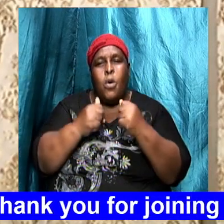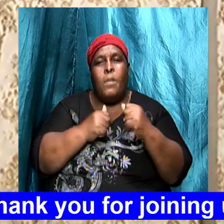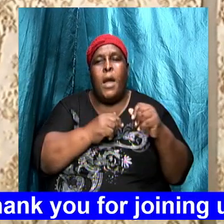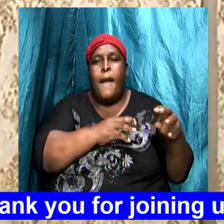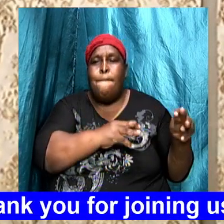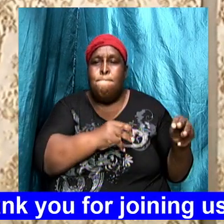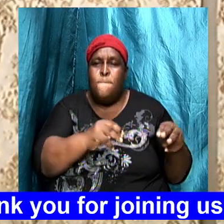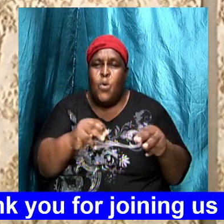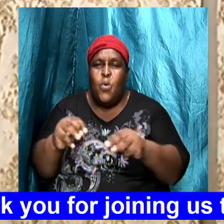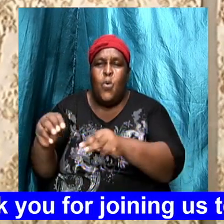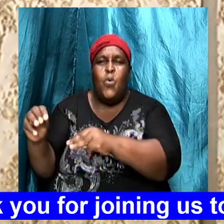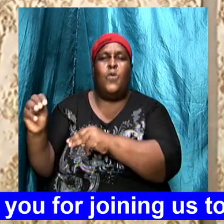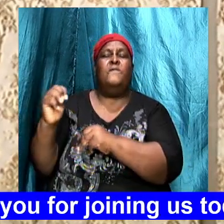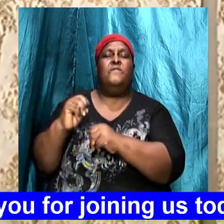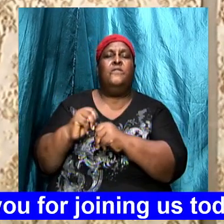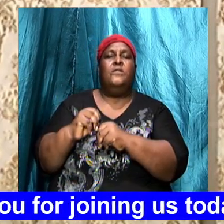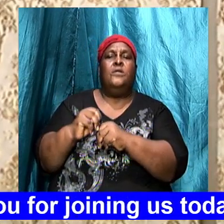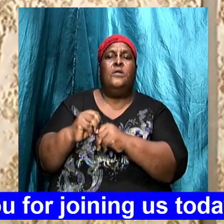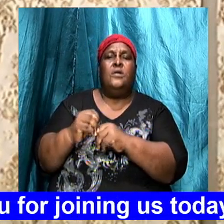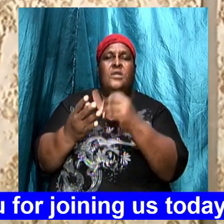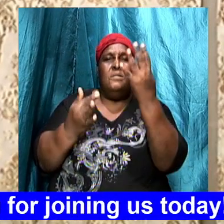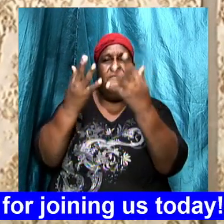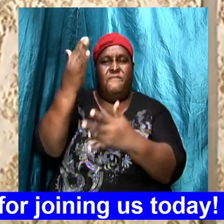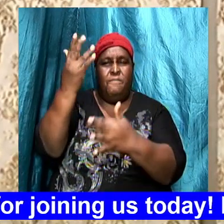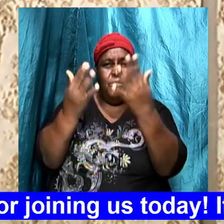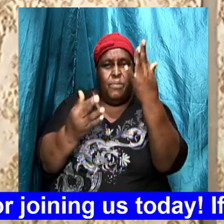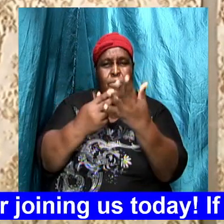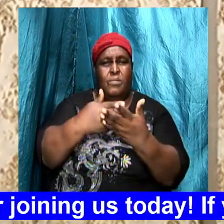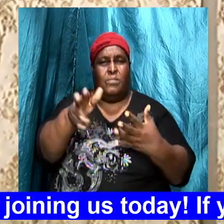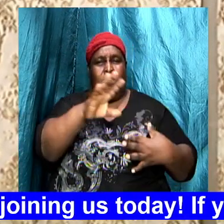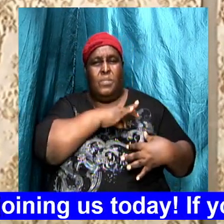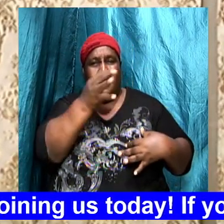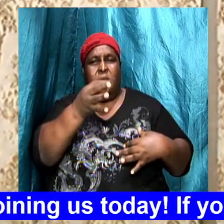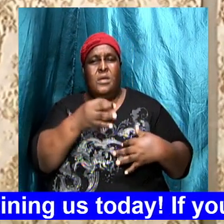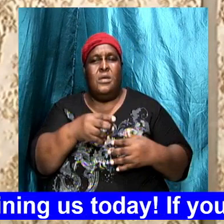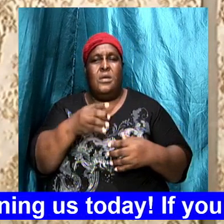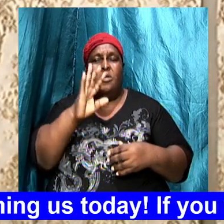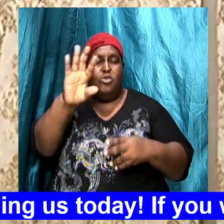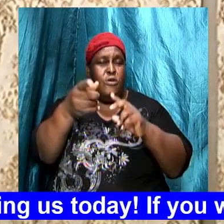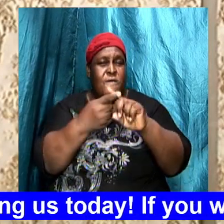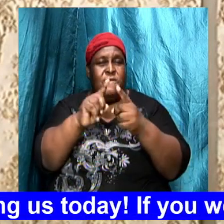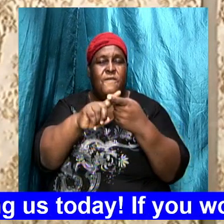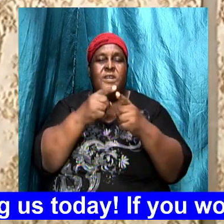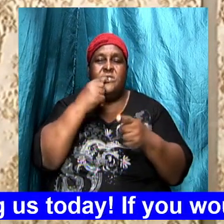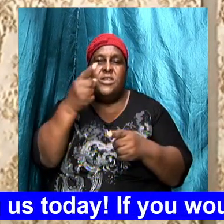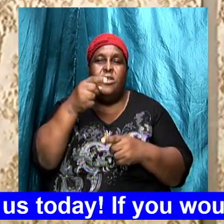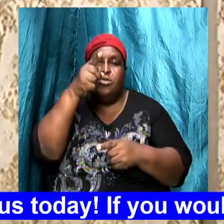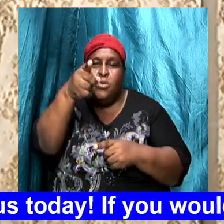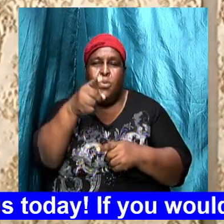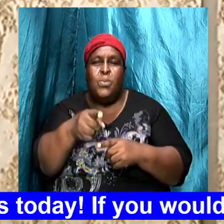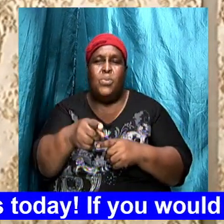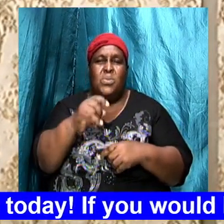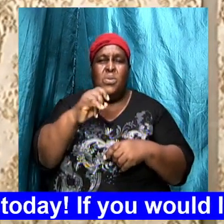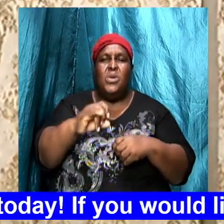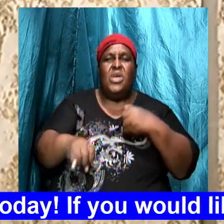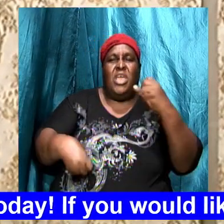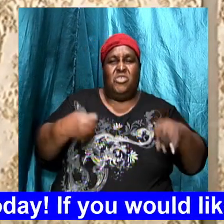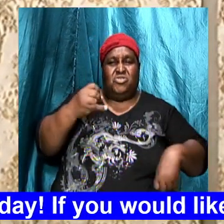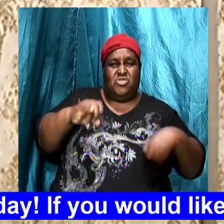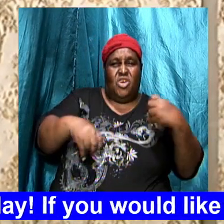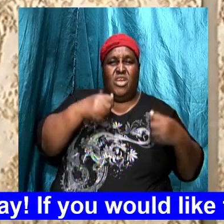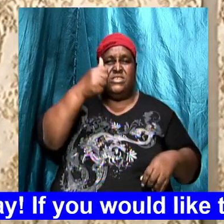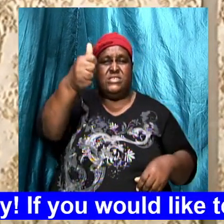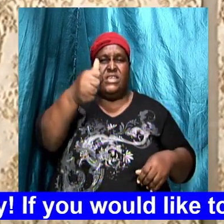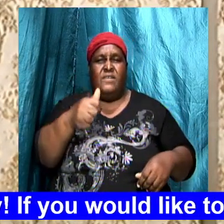out of his place they're not telling you that they're telling you to live in sin and enjoy yourself how must you enjoy yourself in sin don't